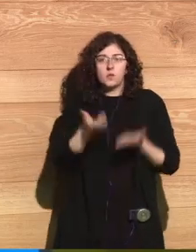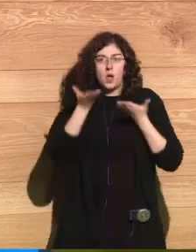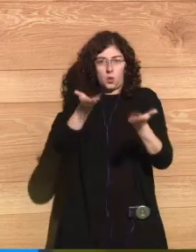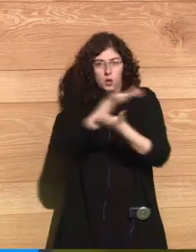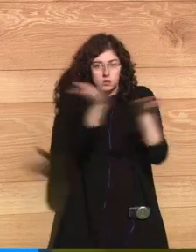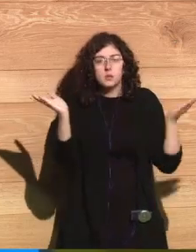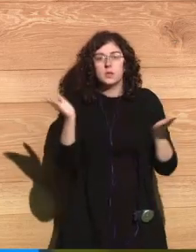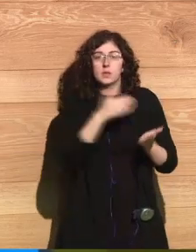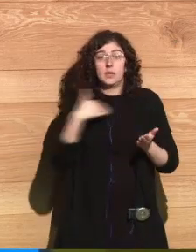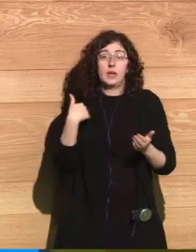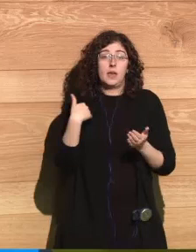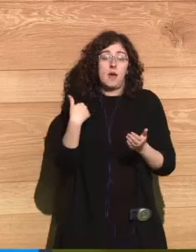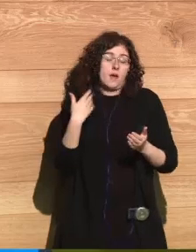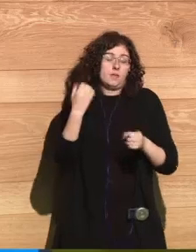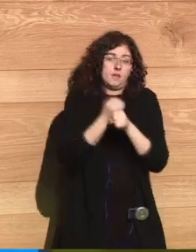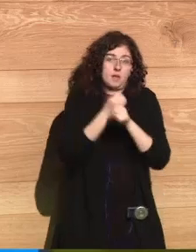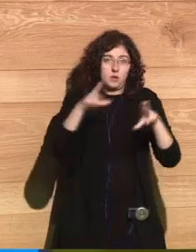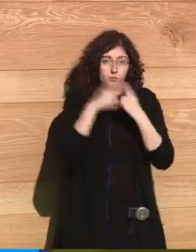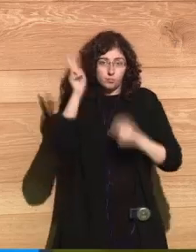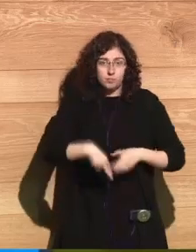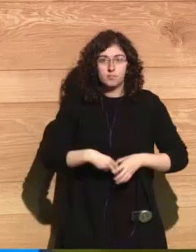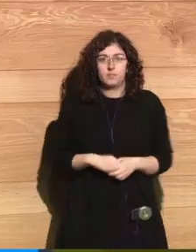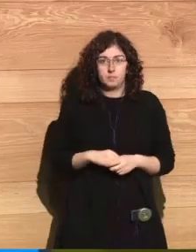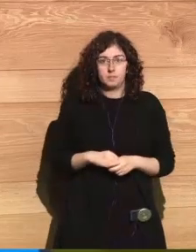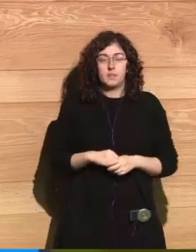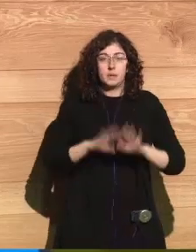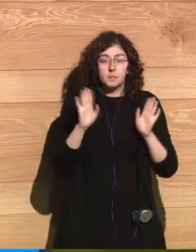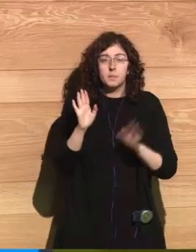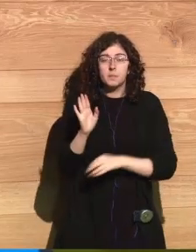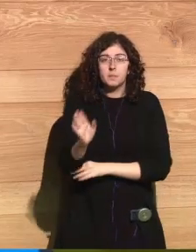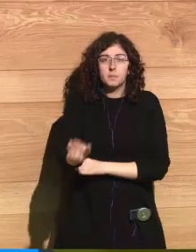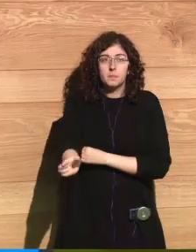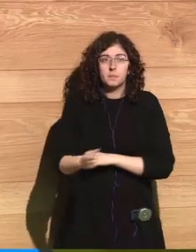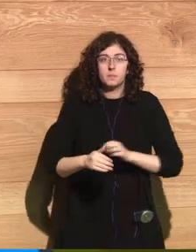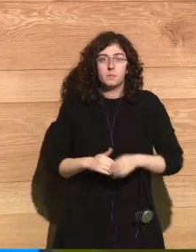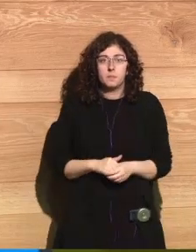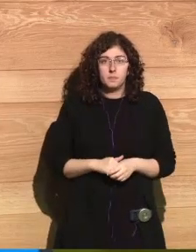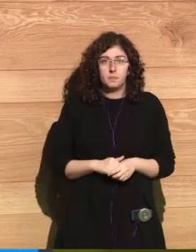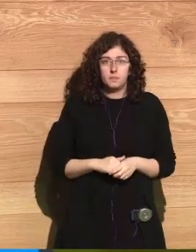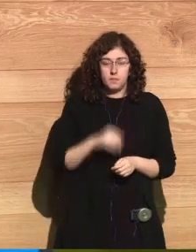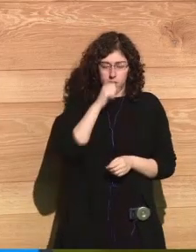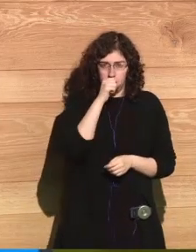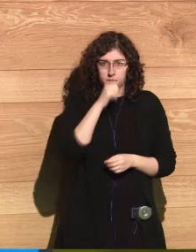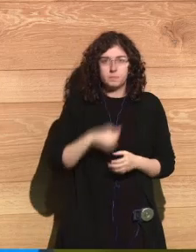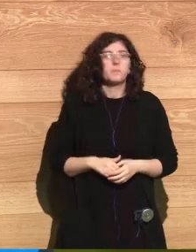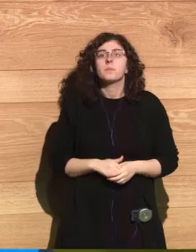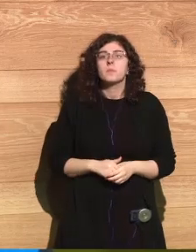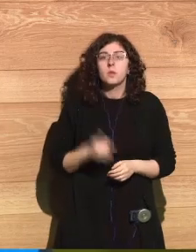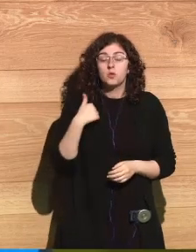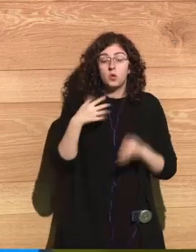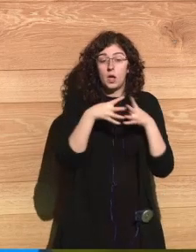I will quickly end. But when I went to the United States, it was